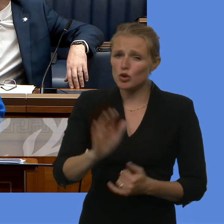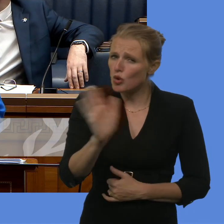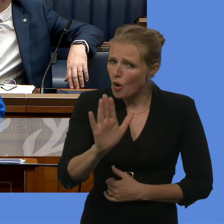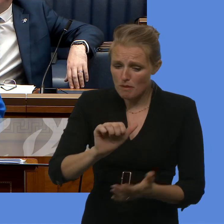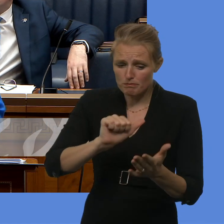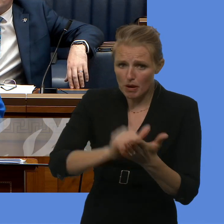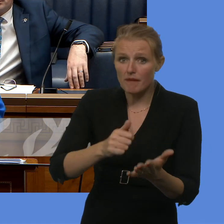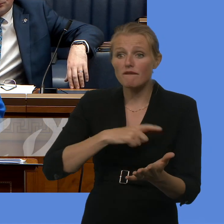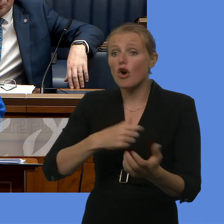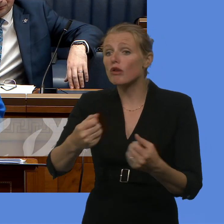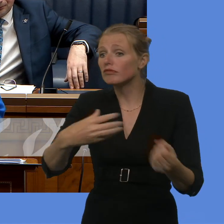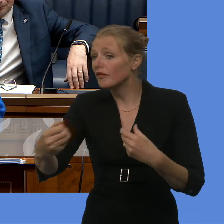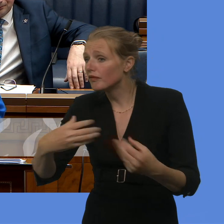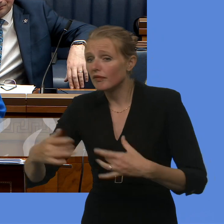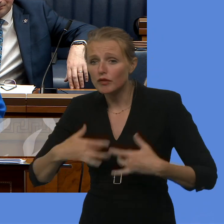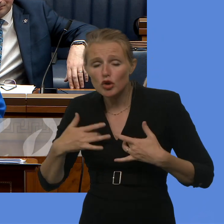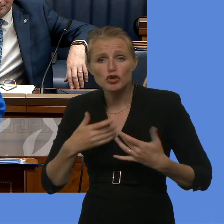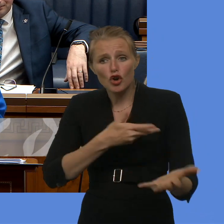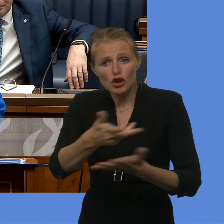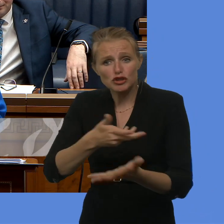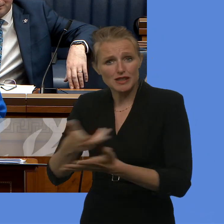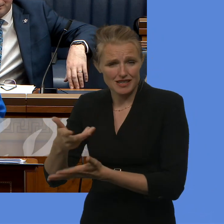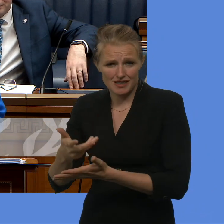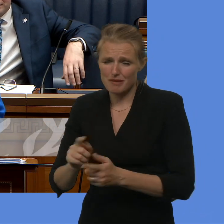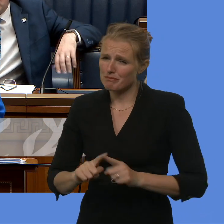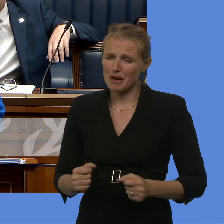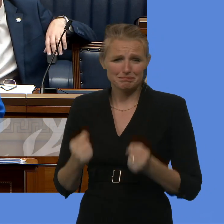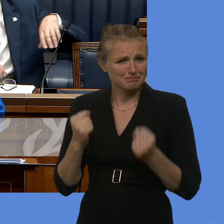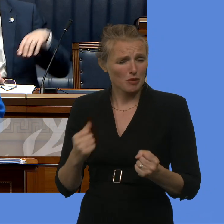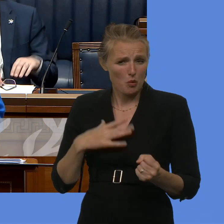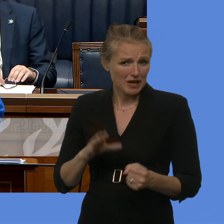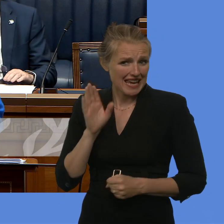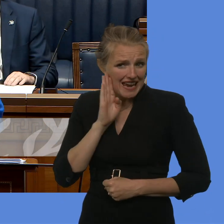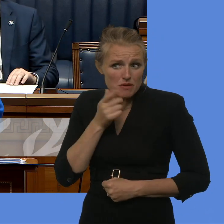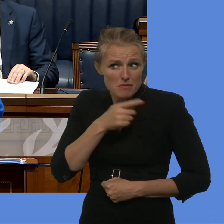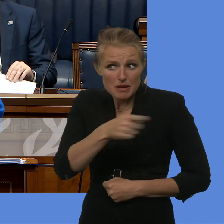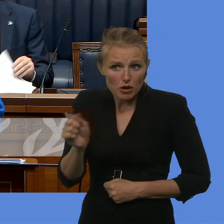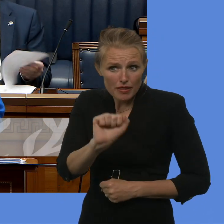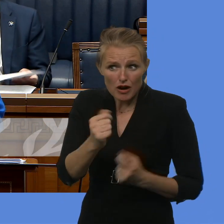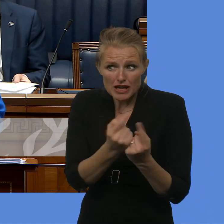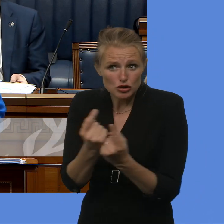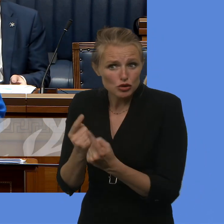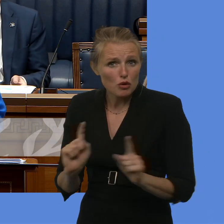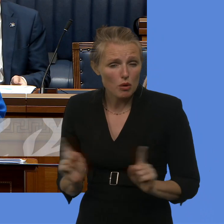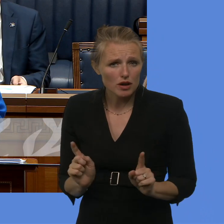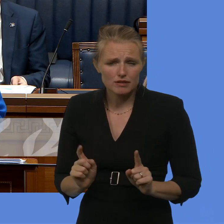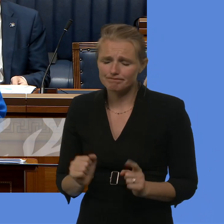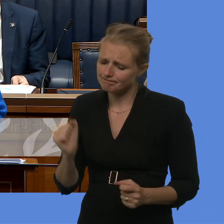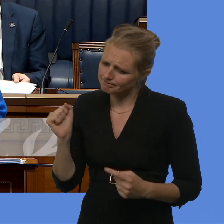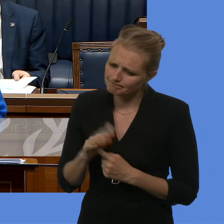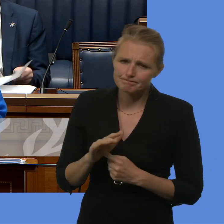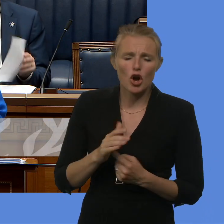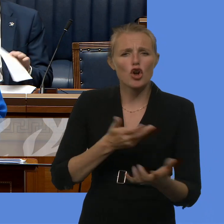views. We are also acutely aware that we want to hear from people as to those issues, so we want to get out to consultation as soon as possible.